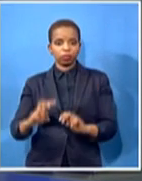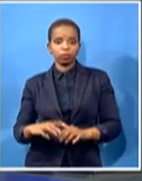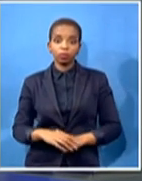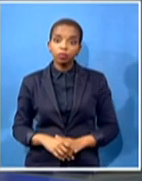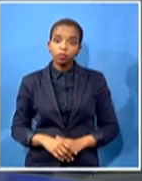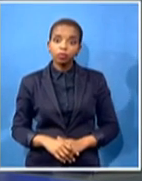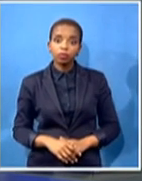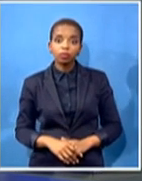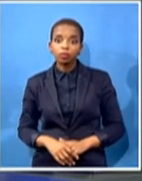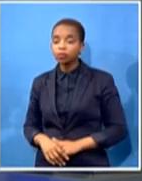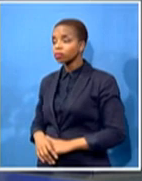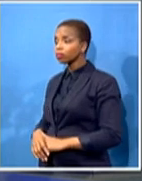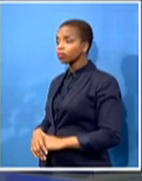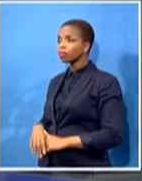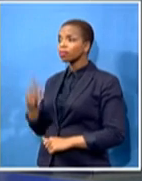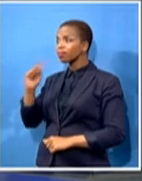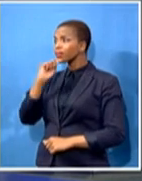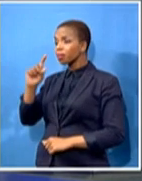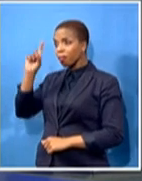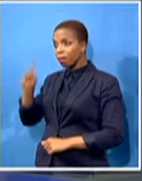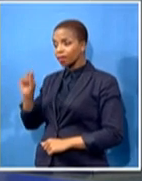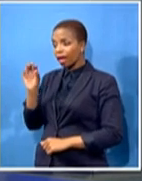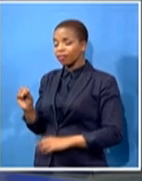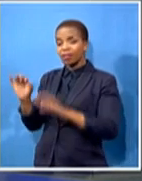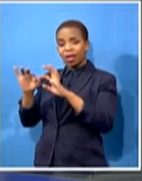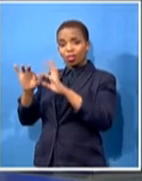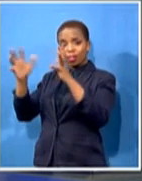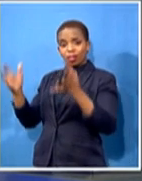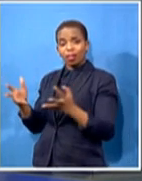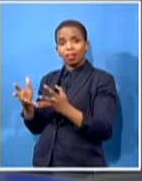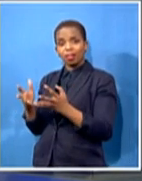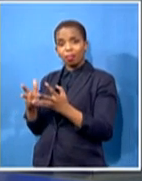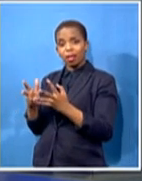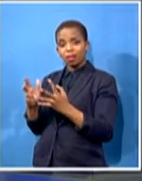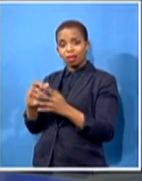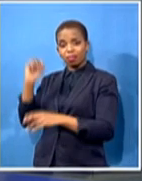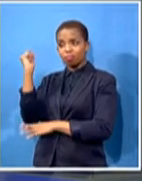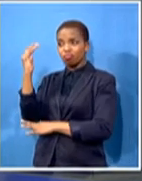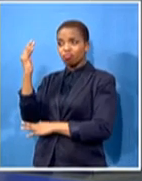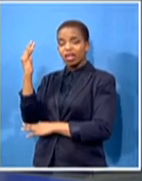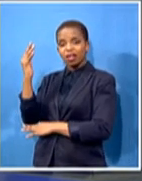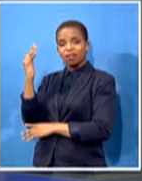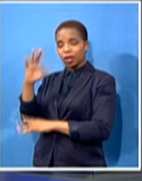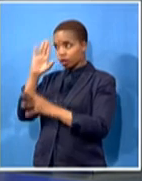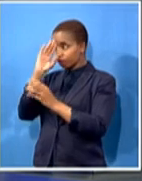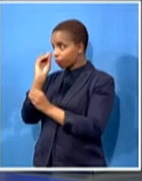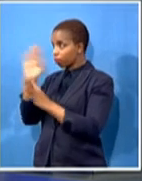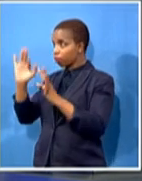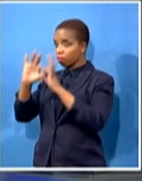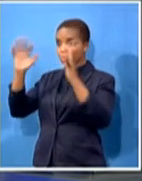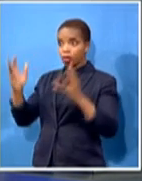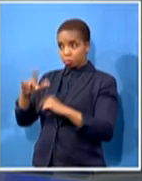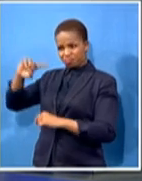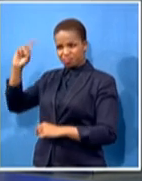global briefing in terms of letting the world know about what has happened? Are there questions globally